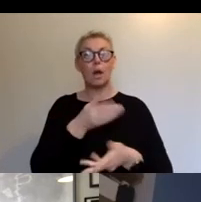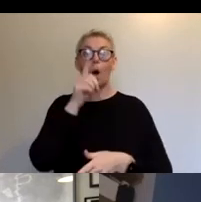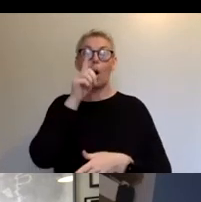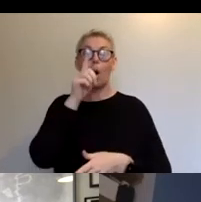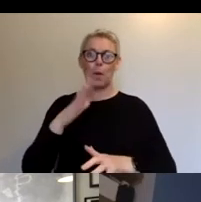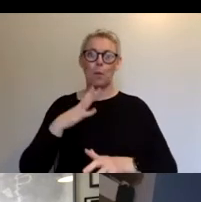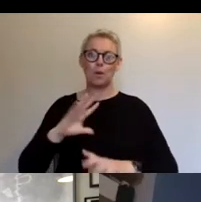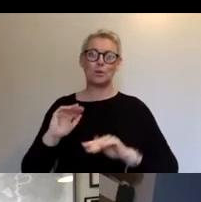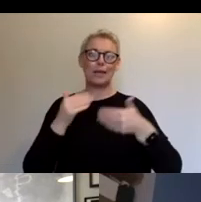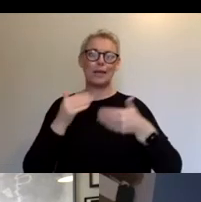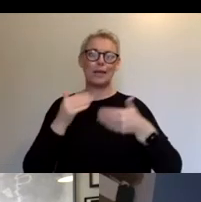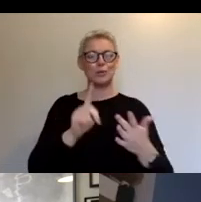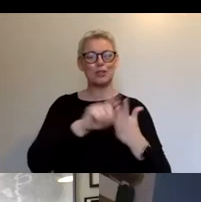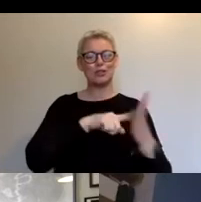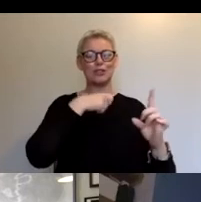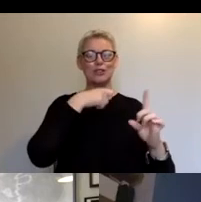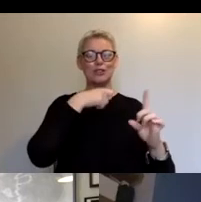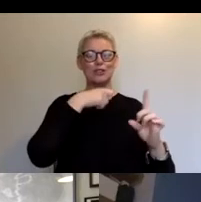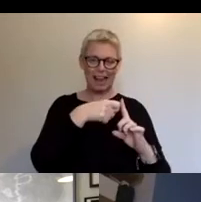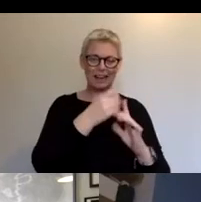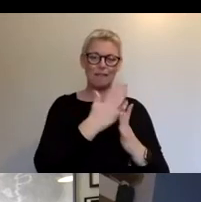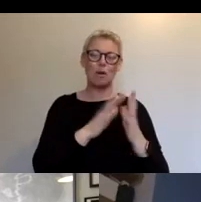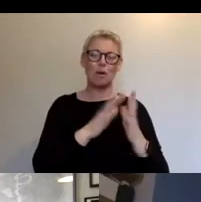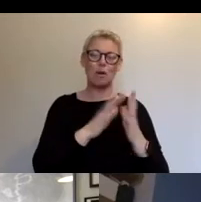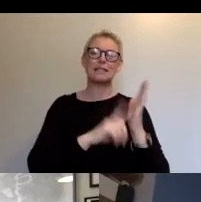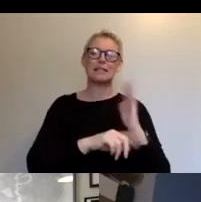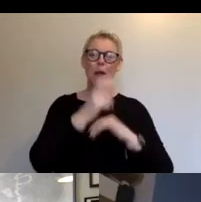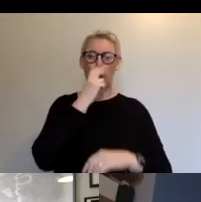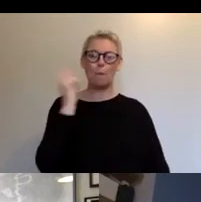to Jack from Bristol Old Vic, who will come in and.